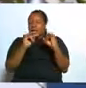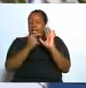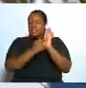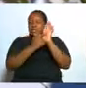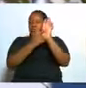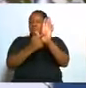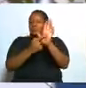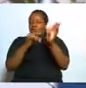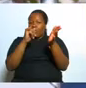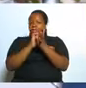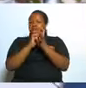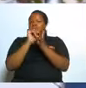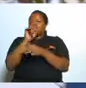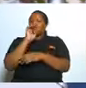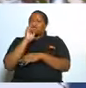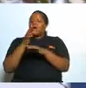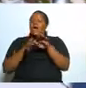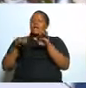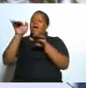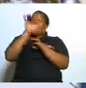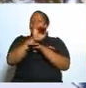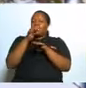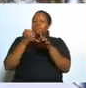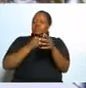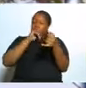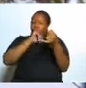that you are above your wife